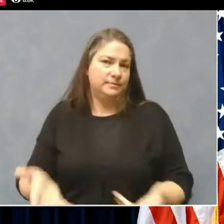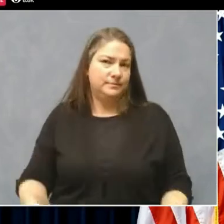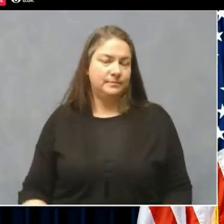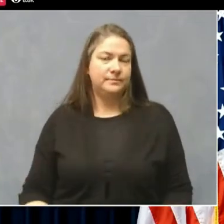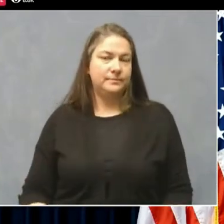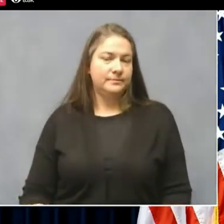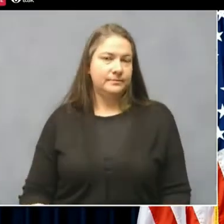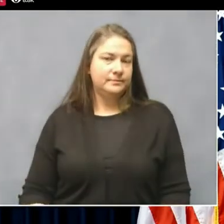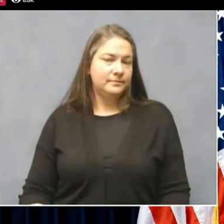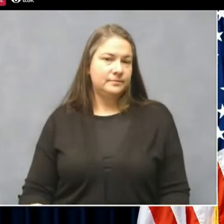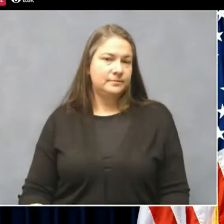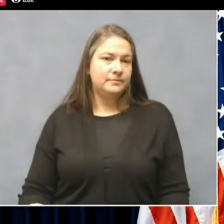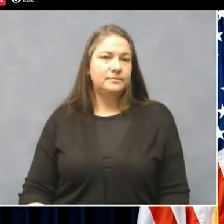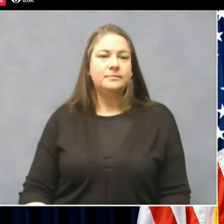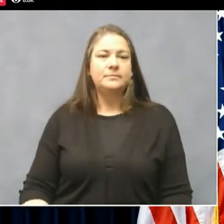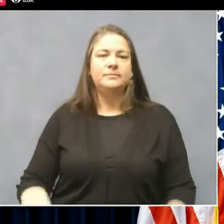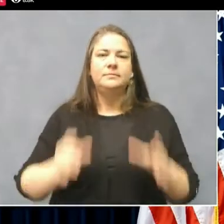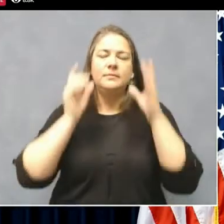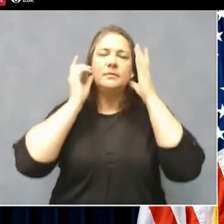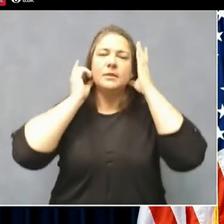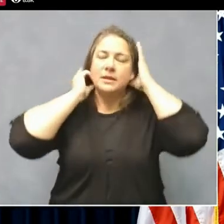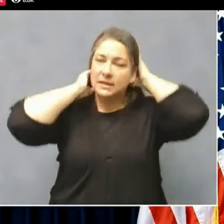This next part is going to be hard.